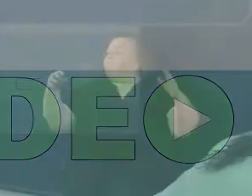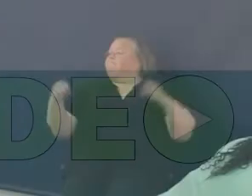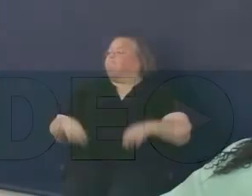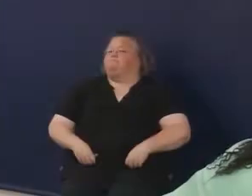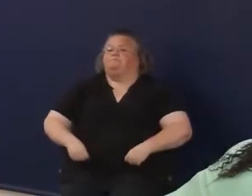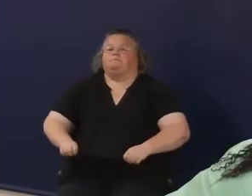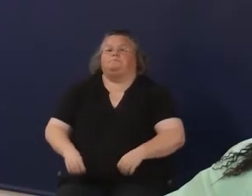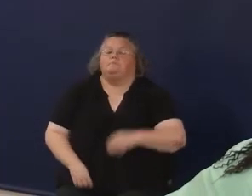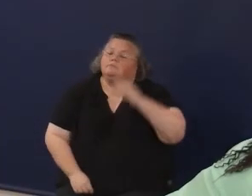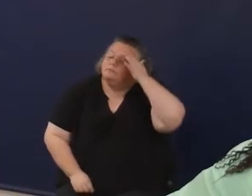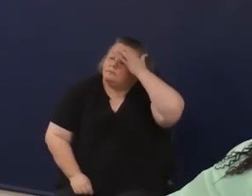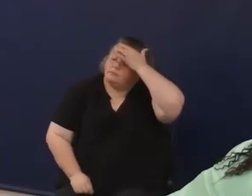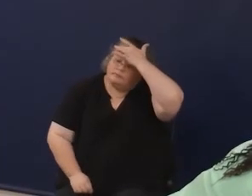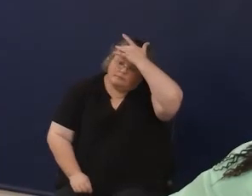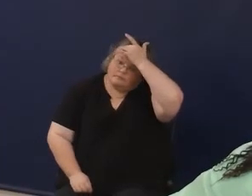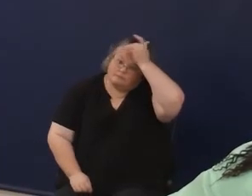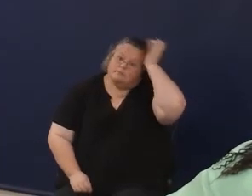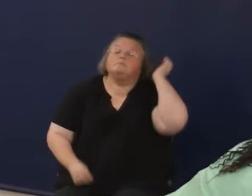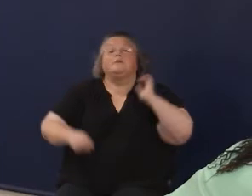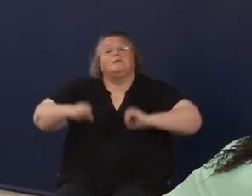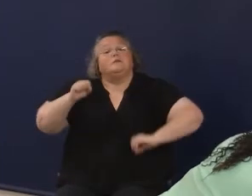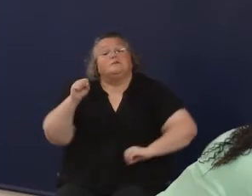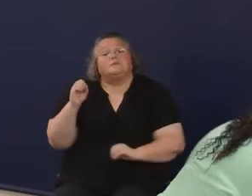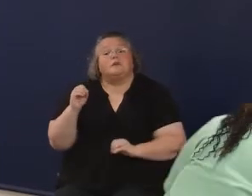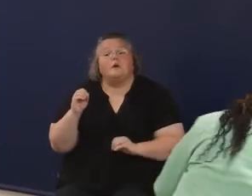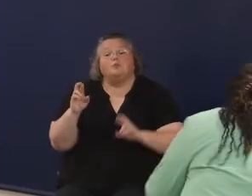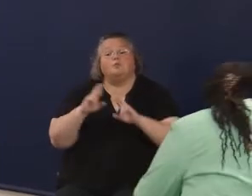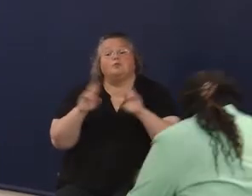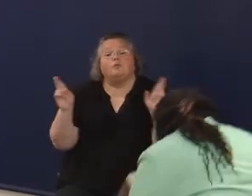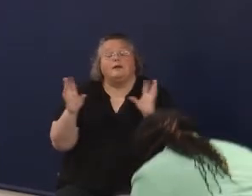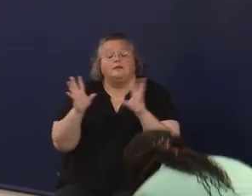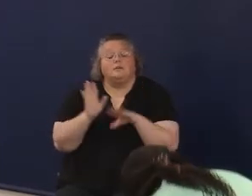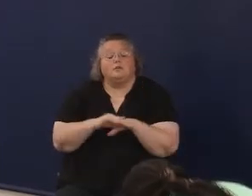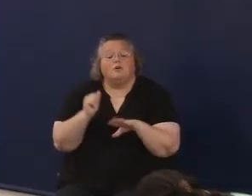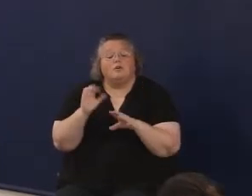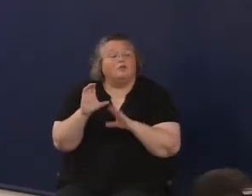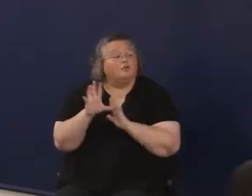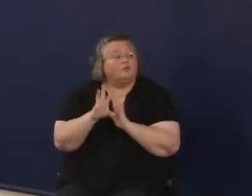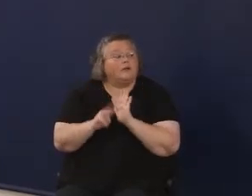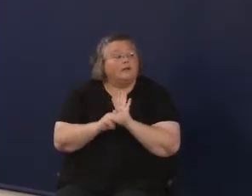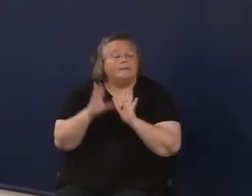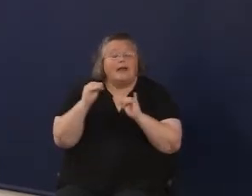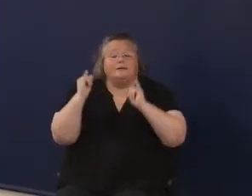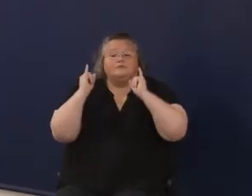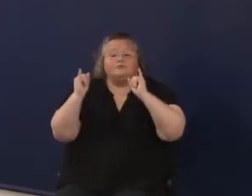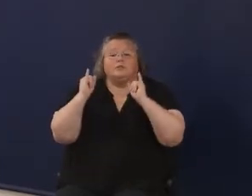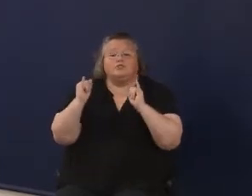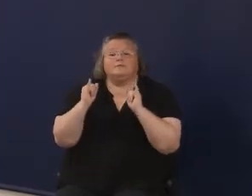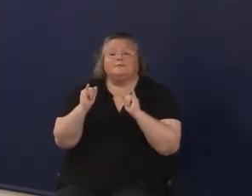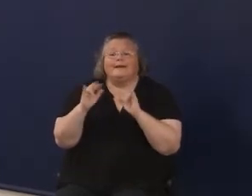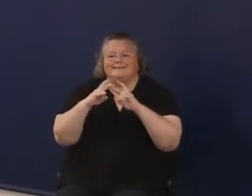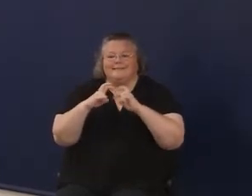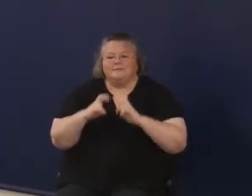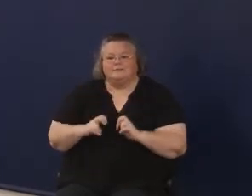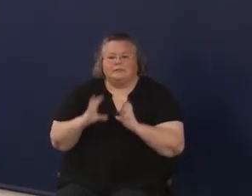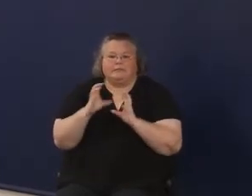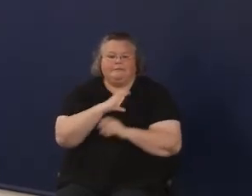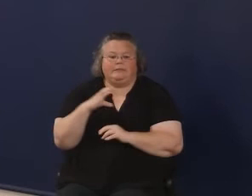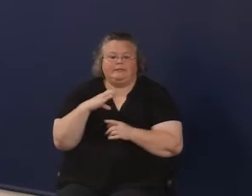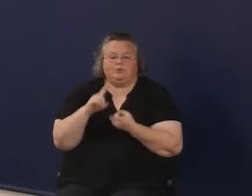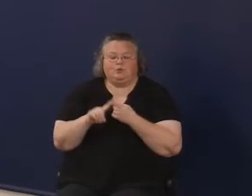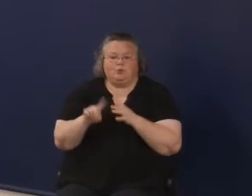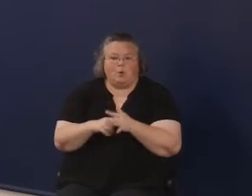I'm ready to call the Curriculum Instruction and Assessment Committee to order.